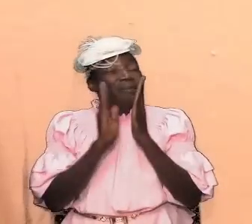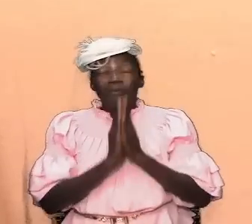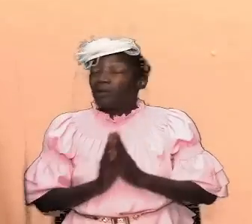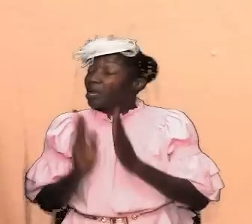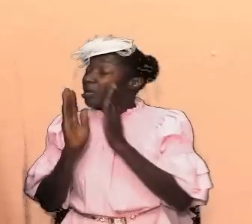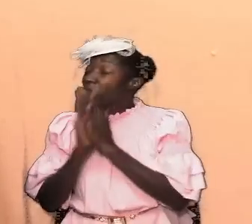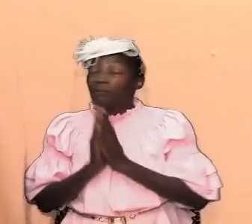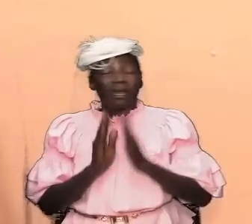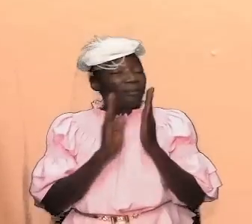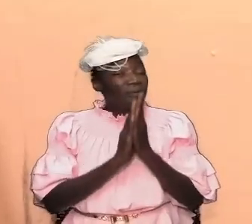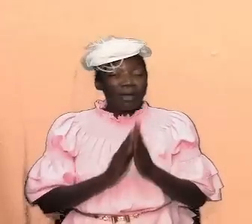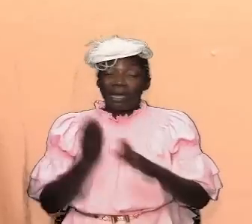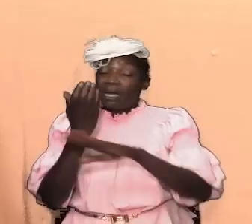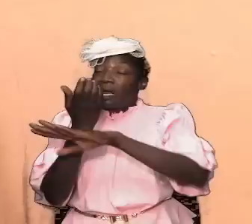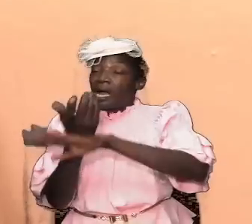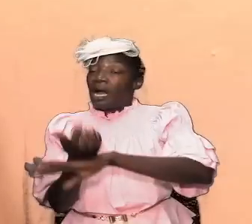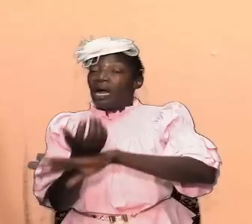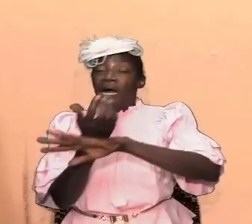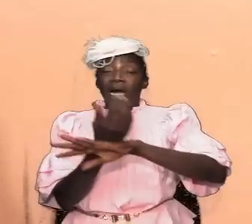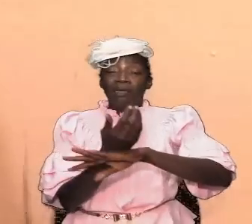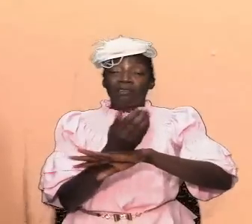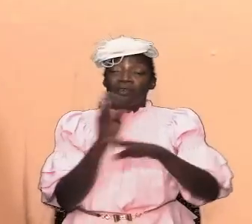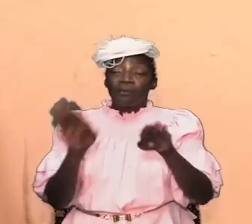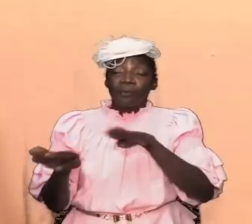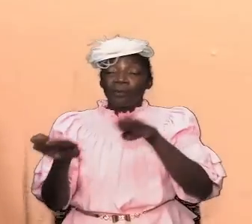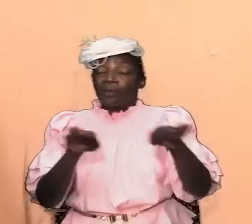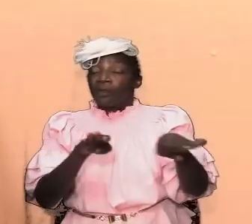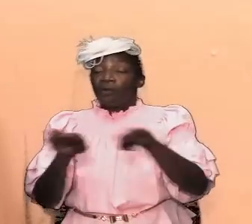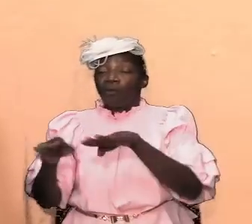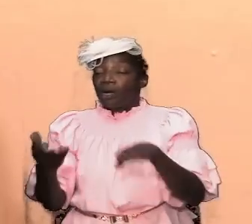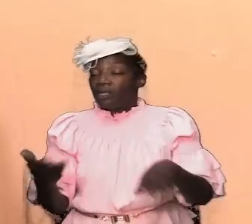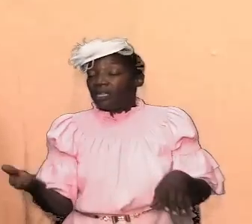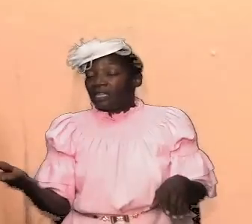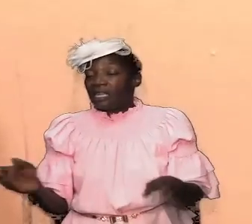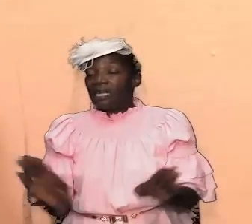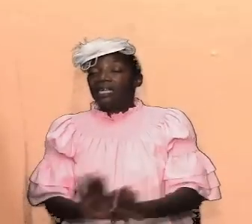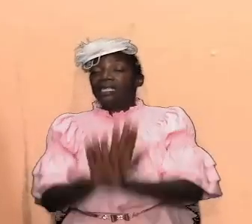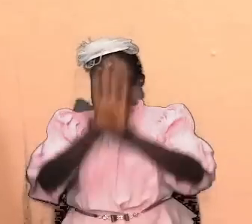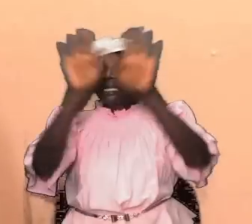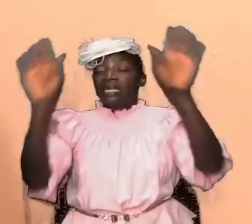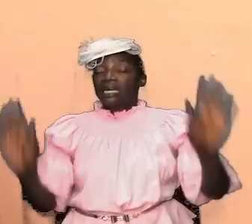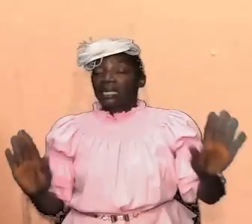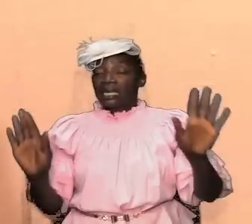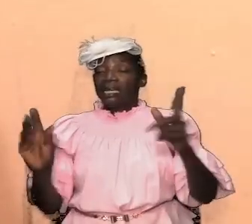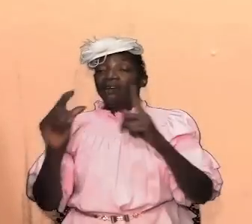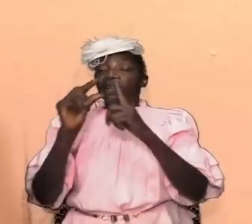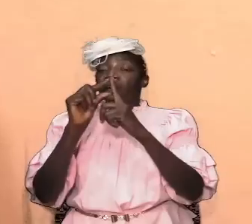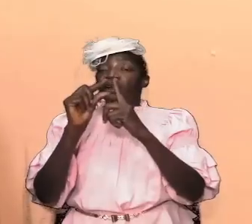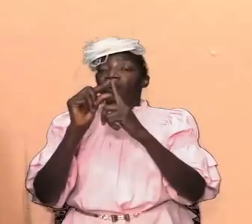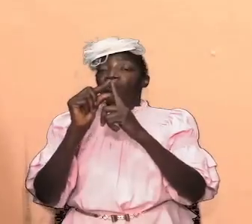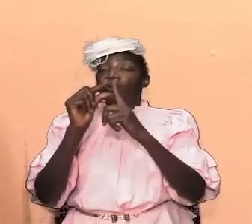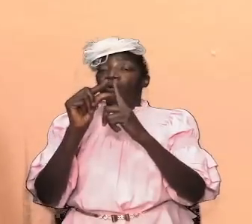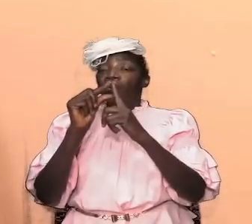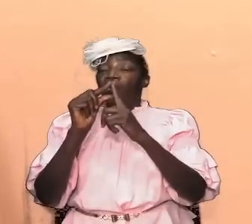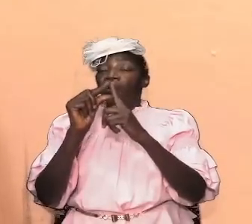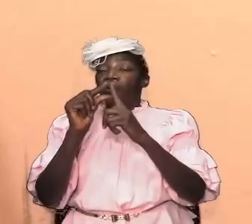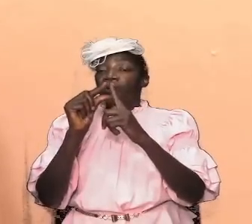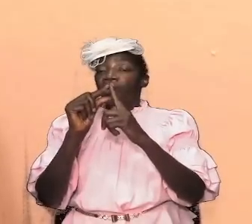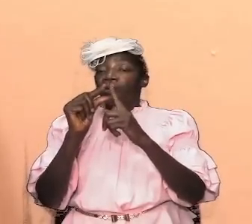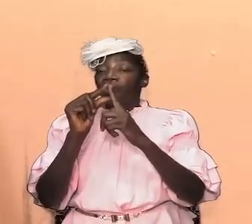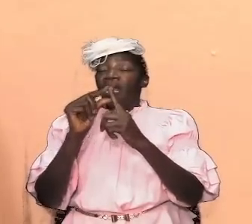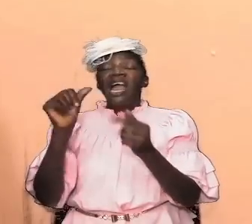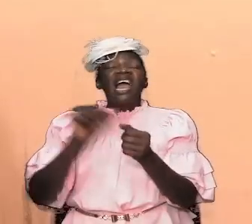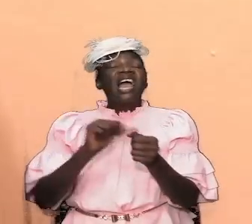all of us to walk in the things that are clearly outlined in the word the word is everything